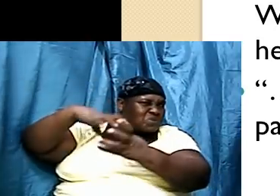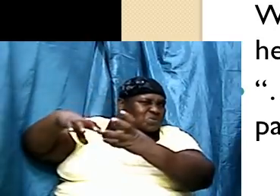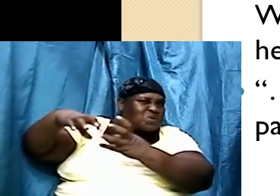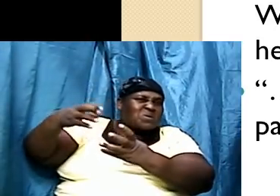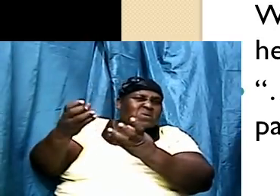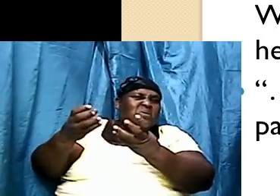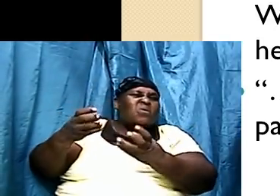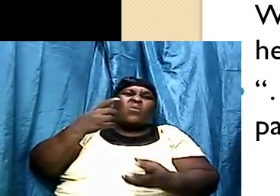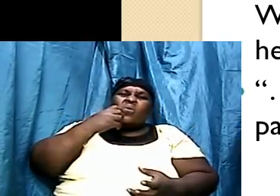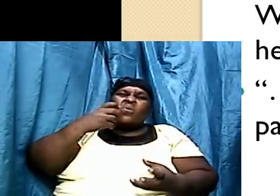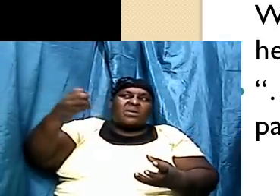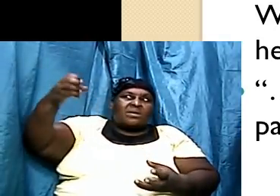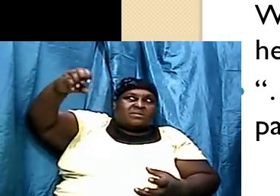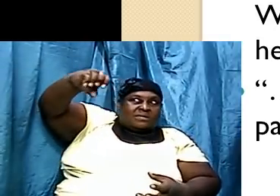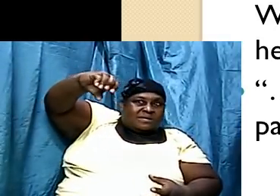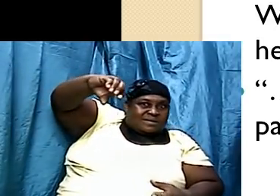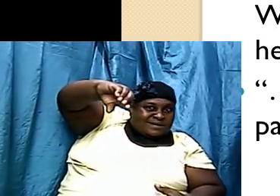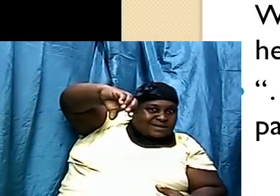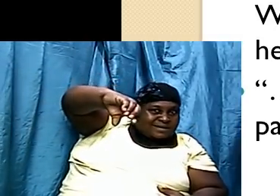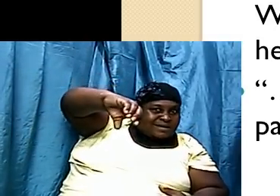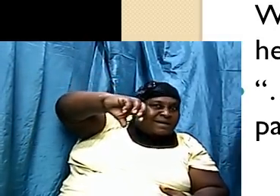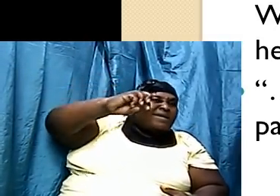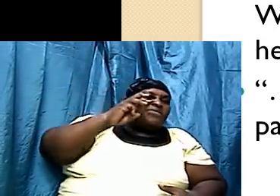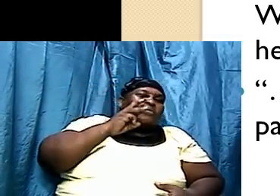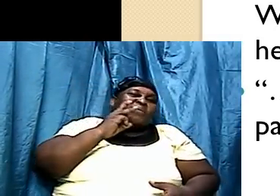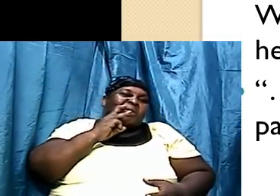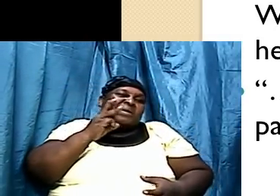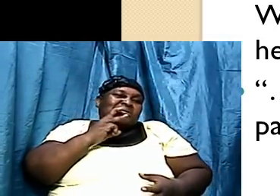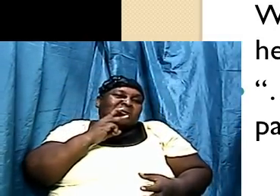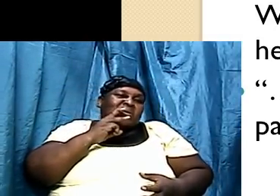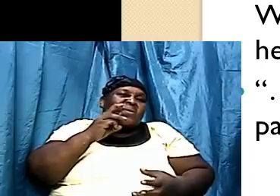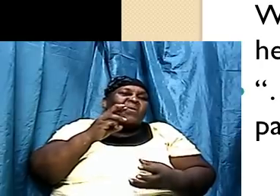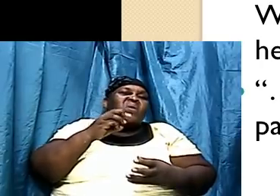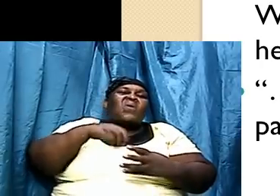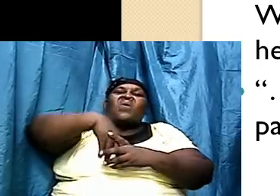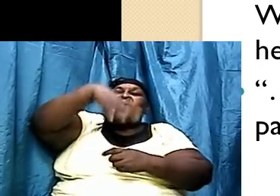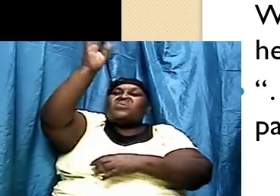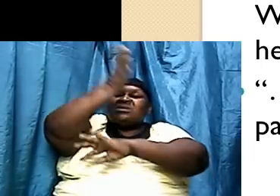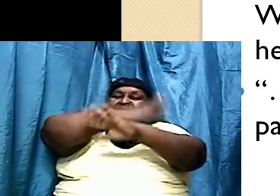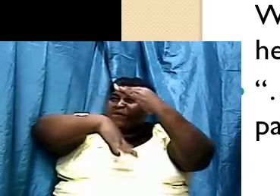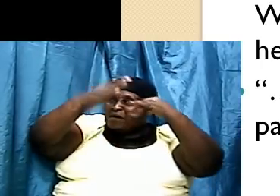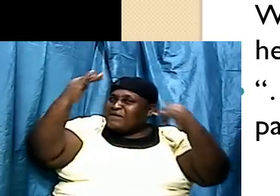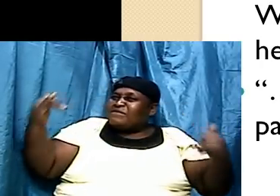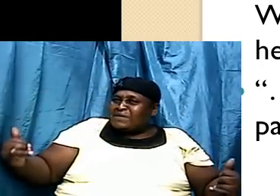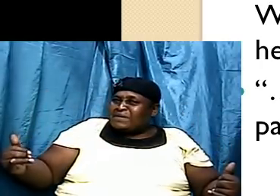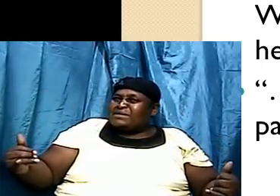the water jars of the heavens the man at top of everything already you know the man is why I tell